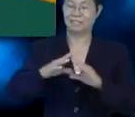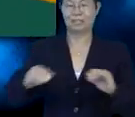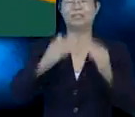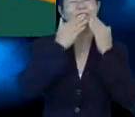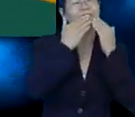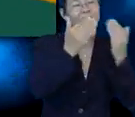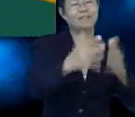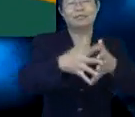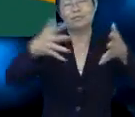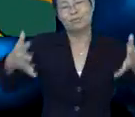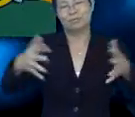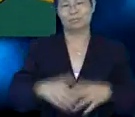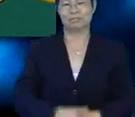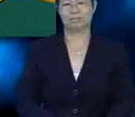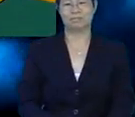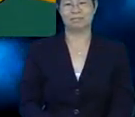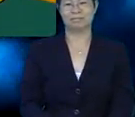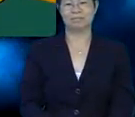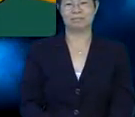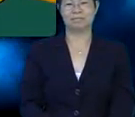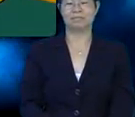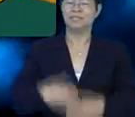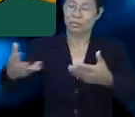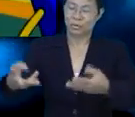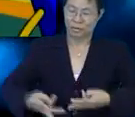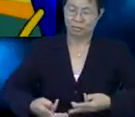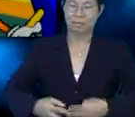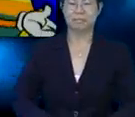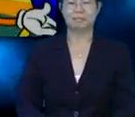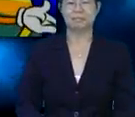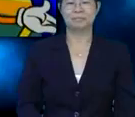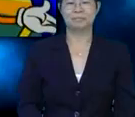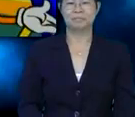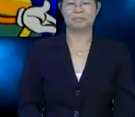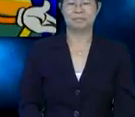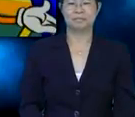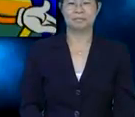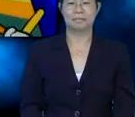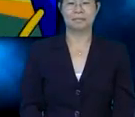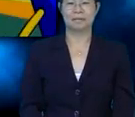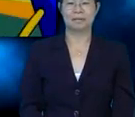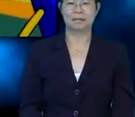Yes, sir. It is. Thank you so much. You're welcome.